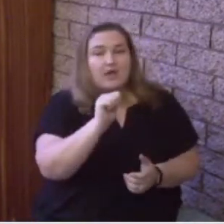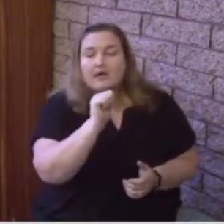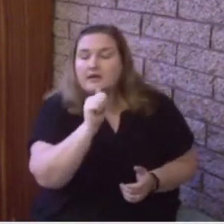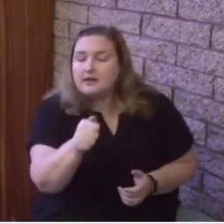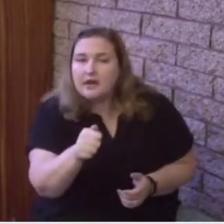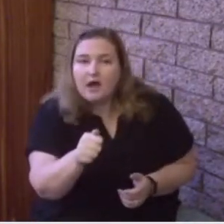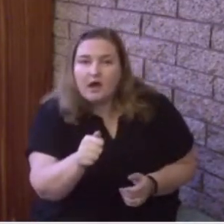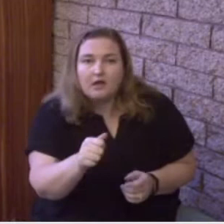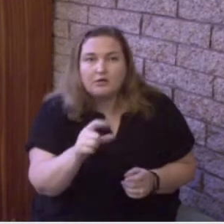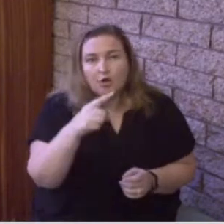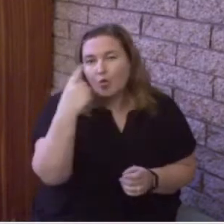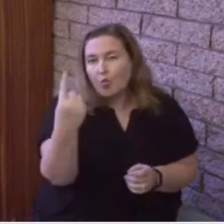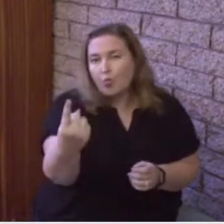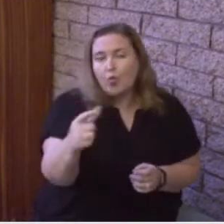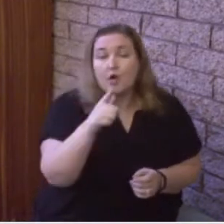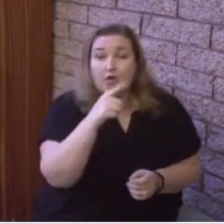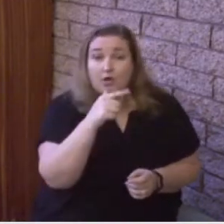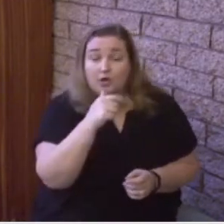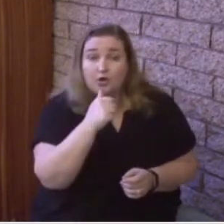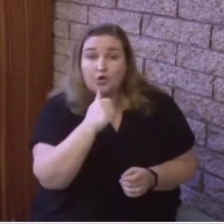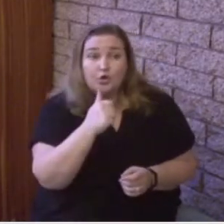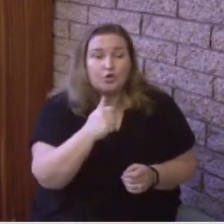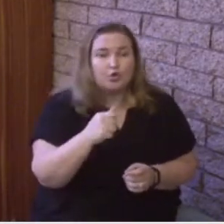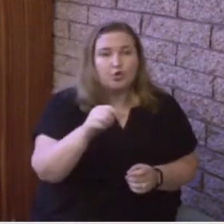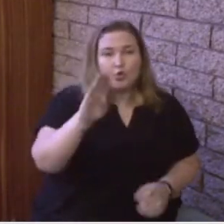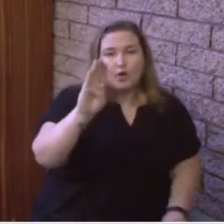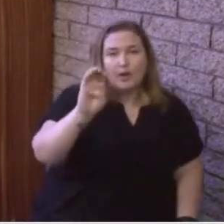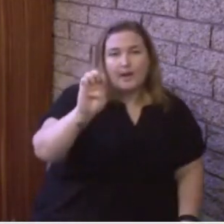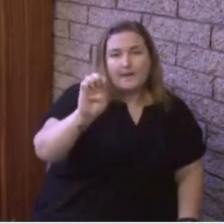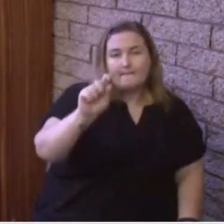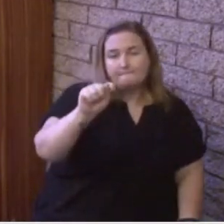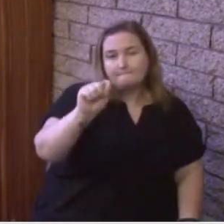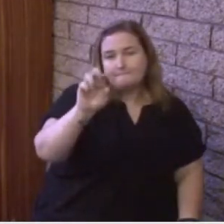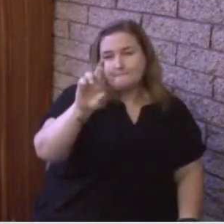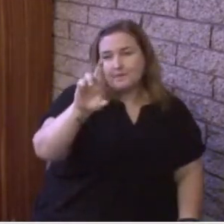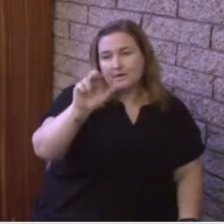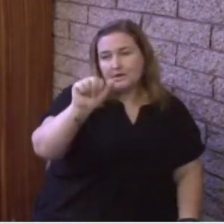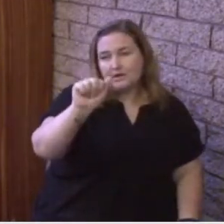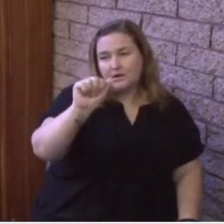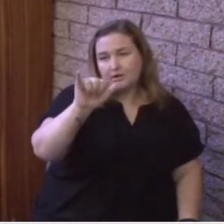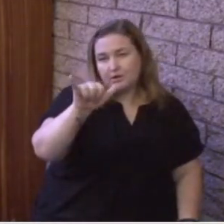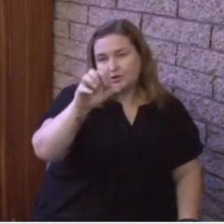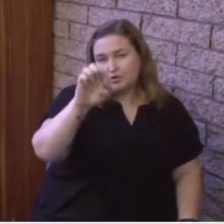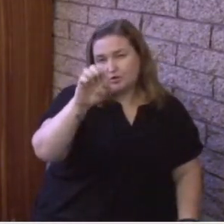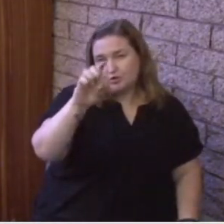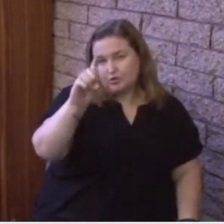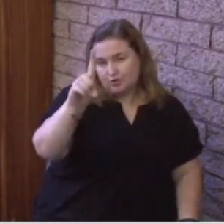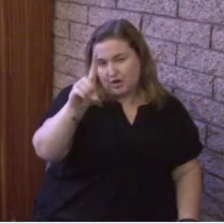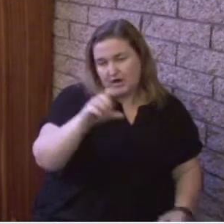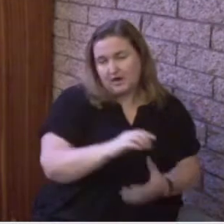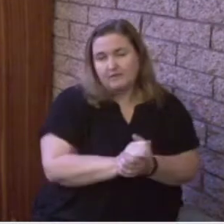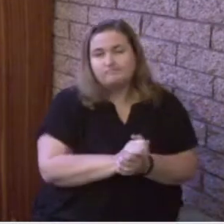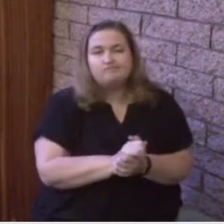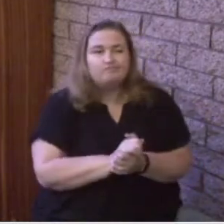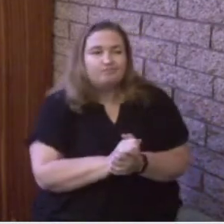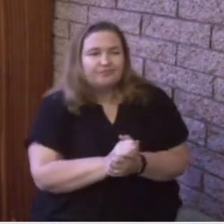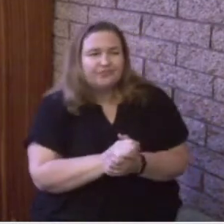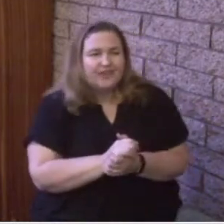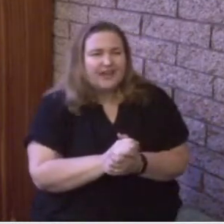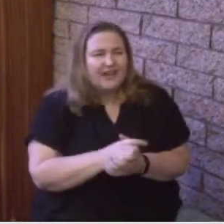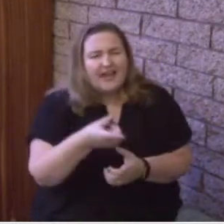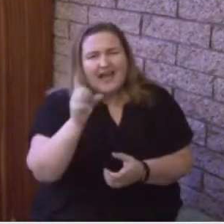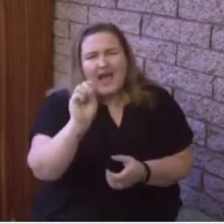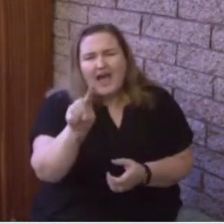said to him, Lord, how is it that you will manifest yourself to us and not to the world?